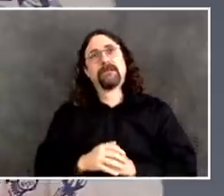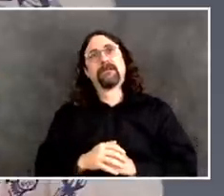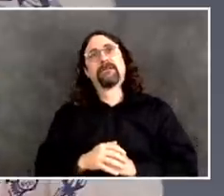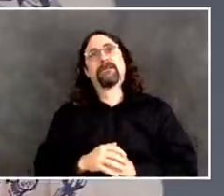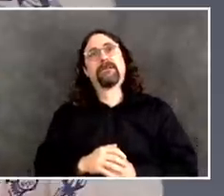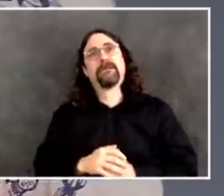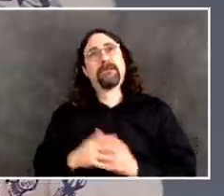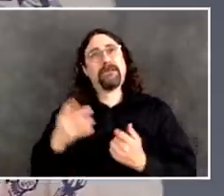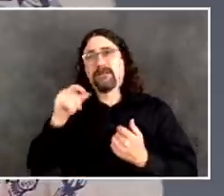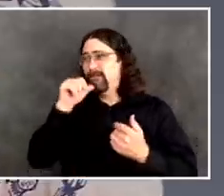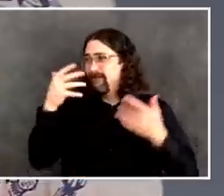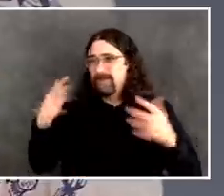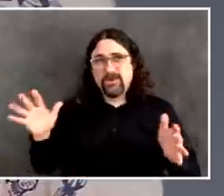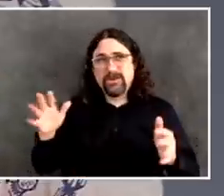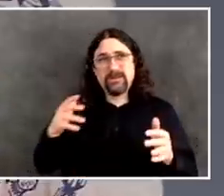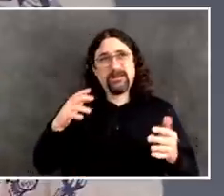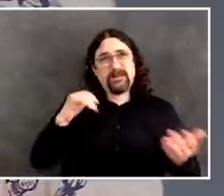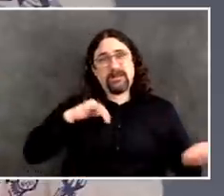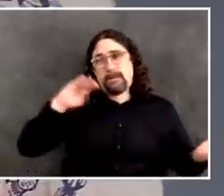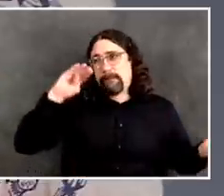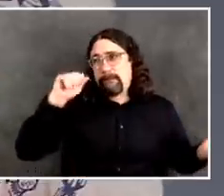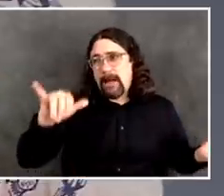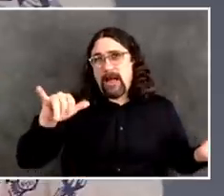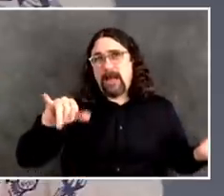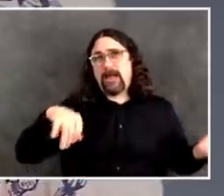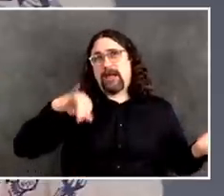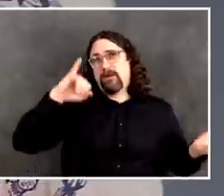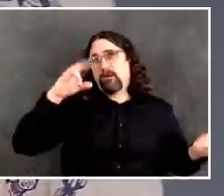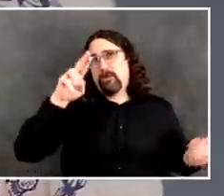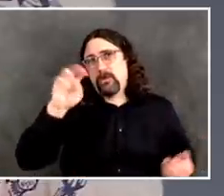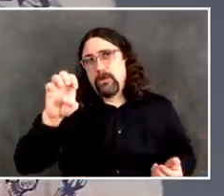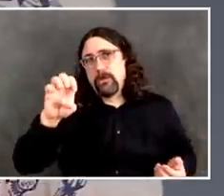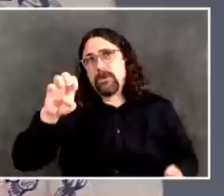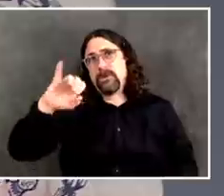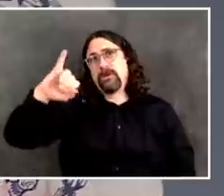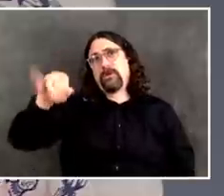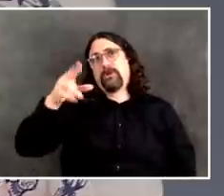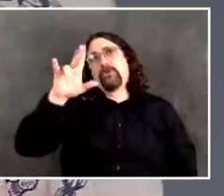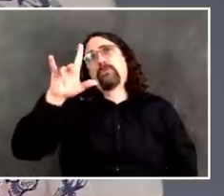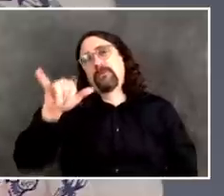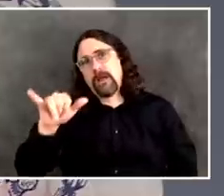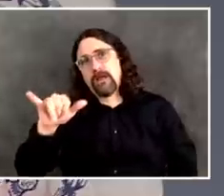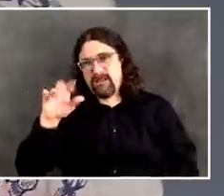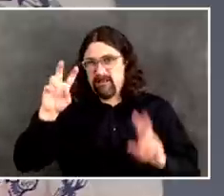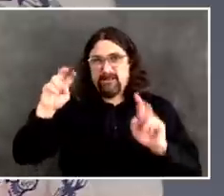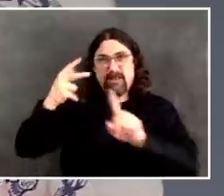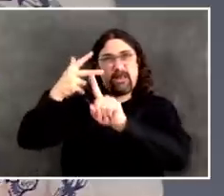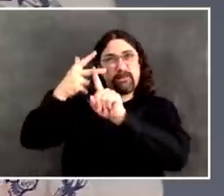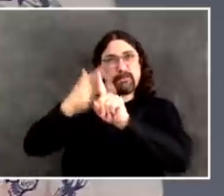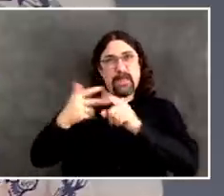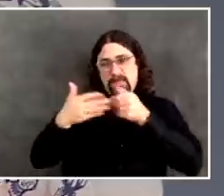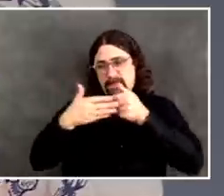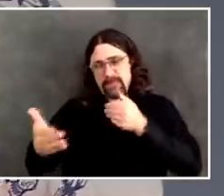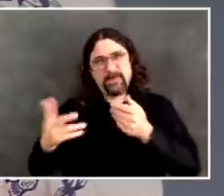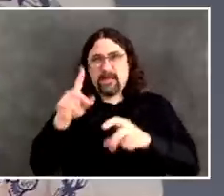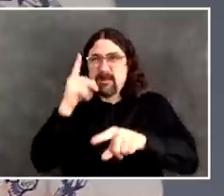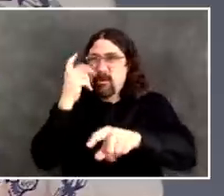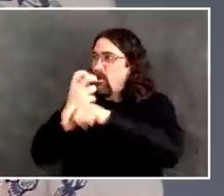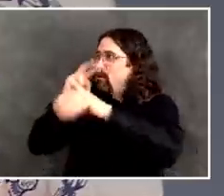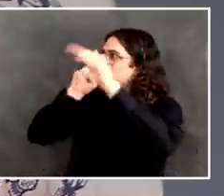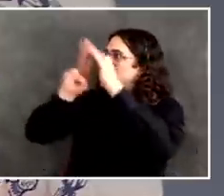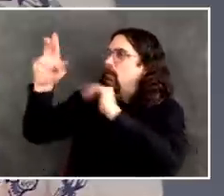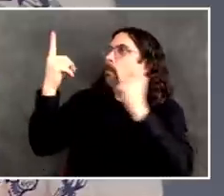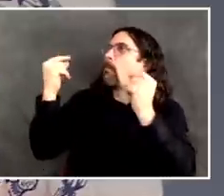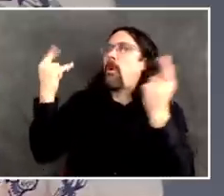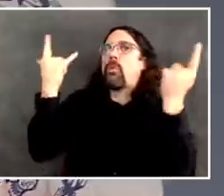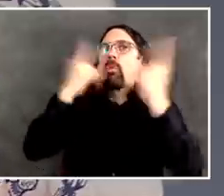or we might be still fighting a very tough battle, we don't know yet. We will calibrate what's going to happen to that